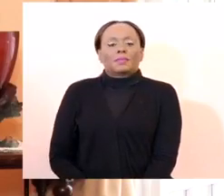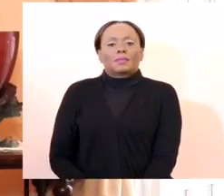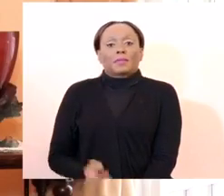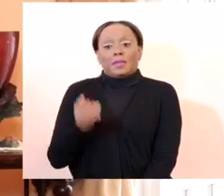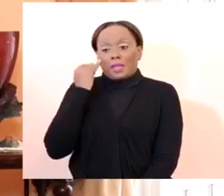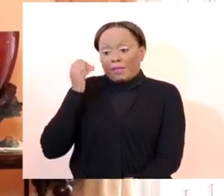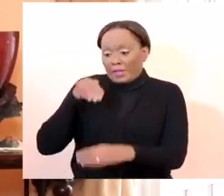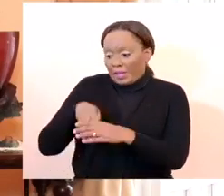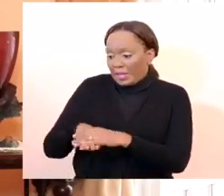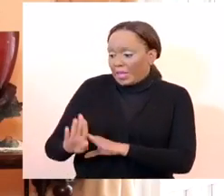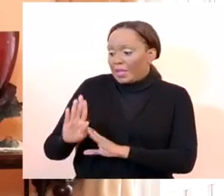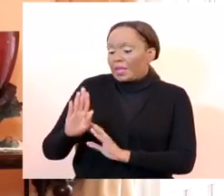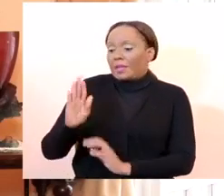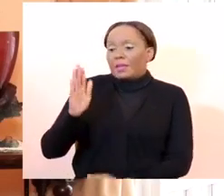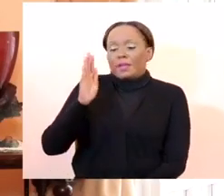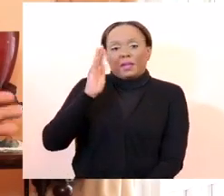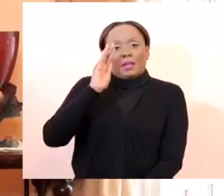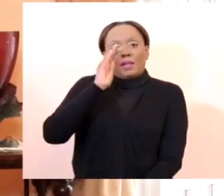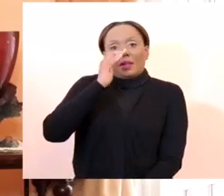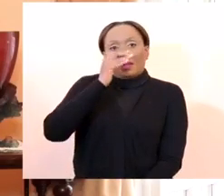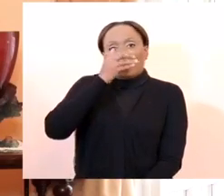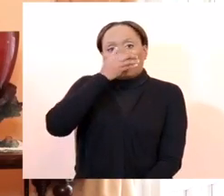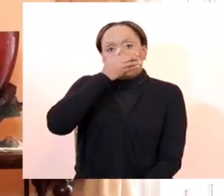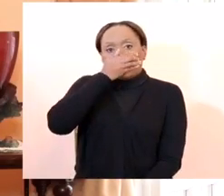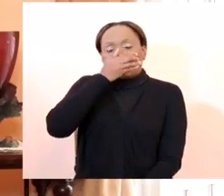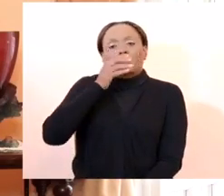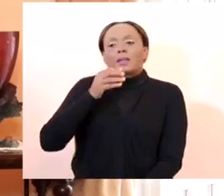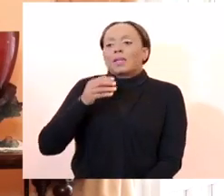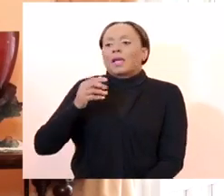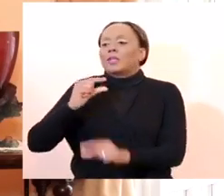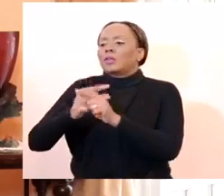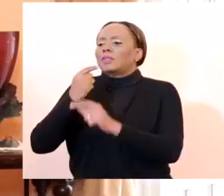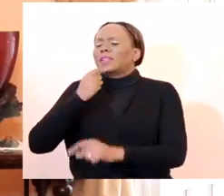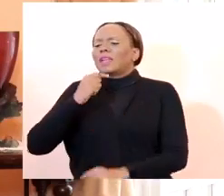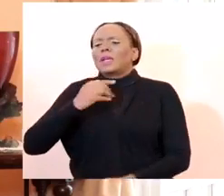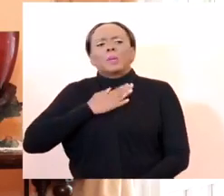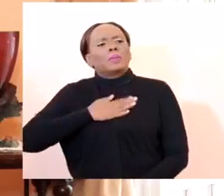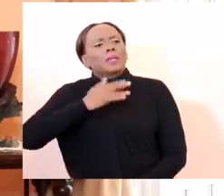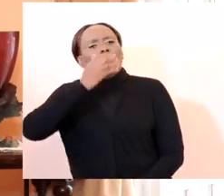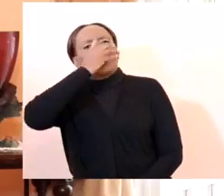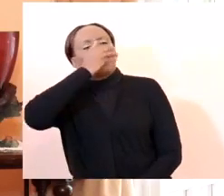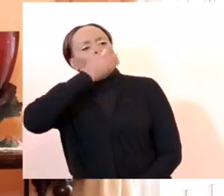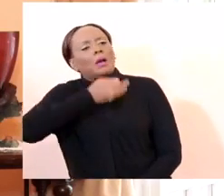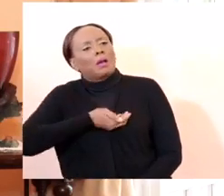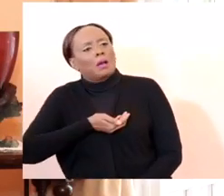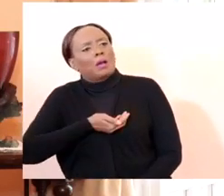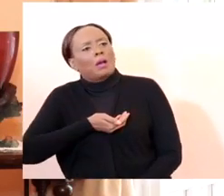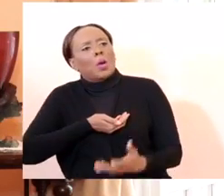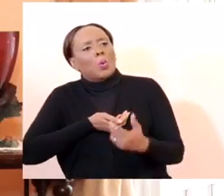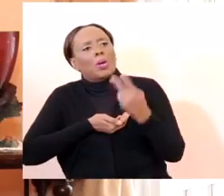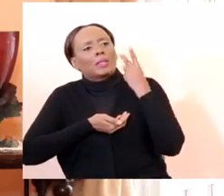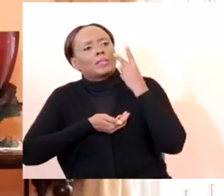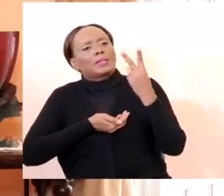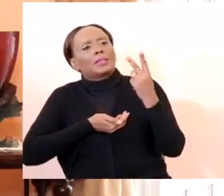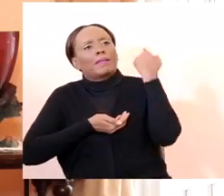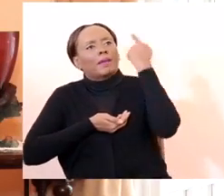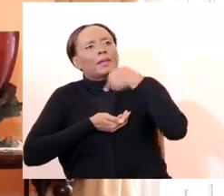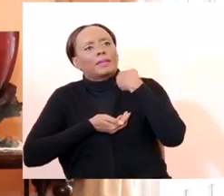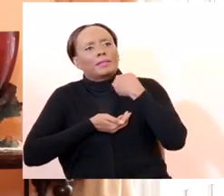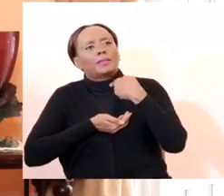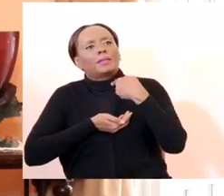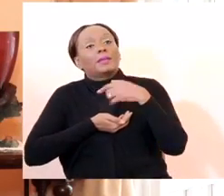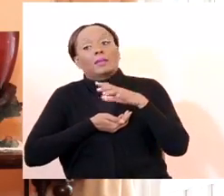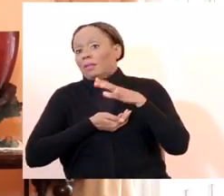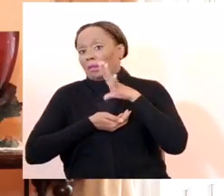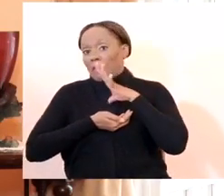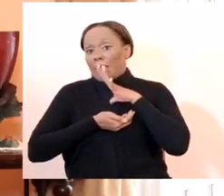building, asks you to take your mask down for the purpose of establishing your identity, you wouldn't have to wear it then either. But other than